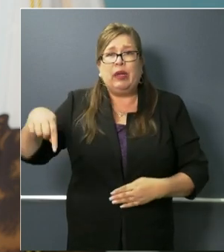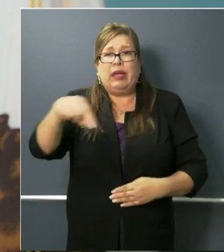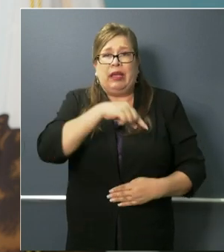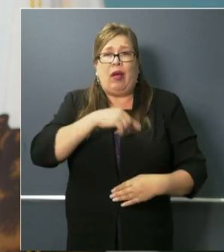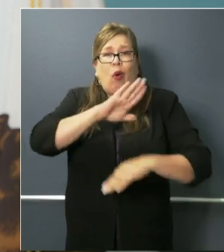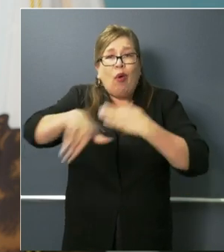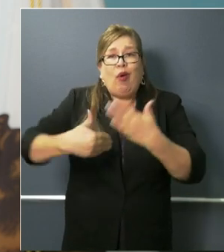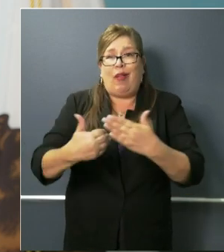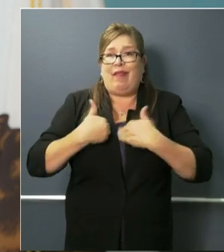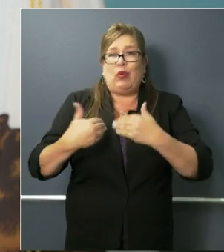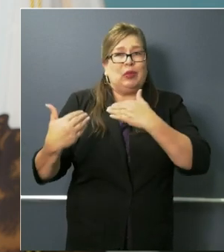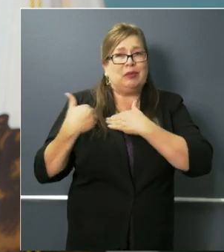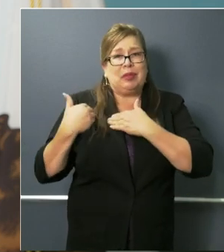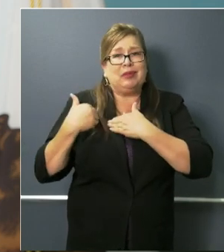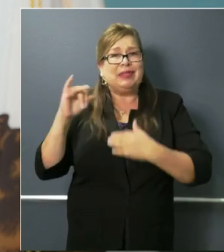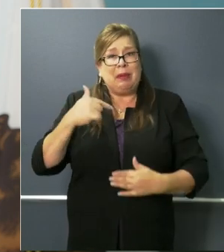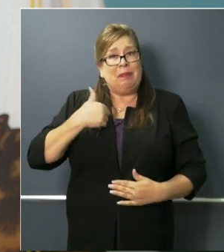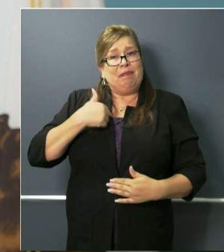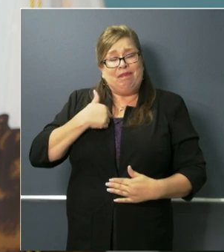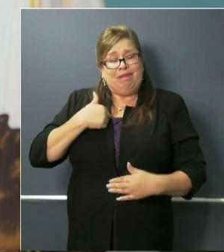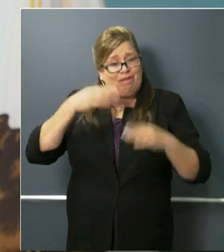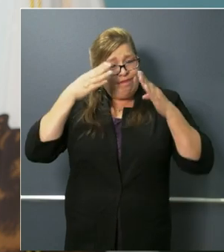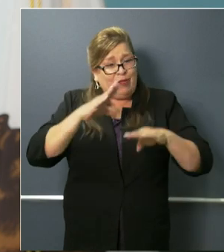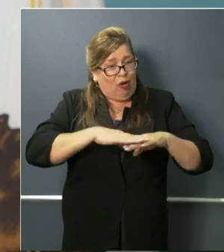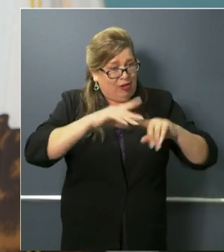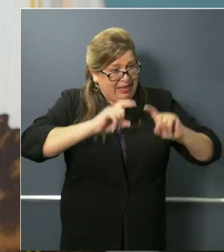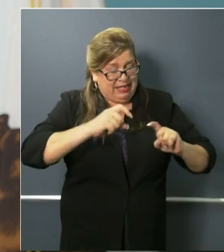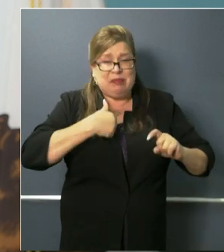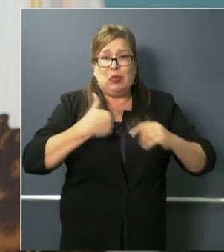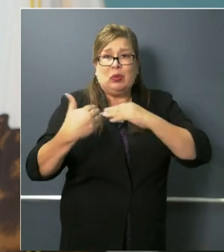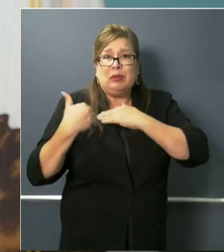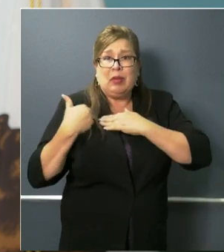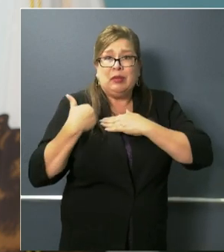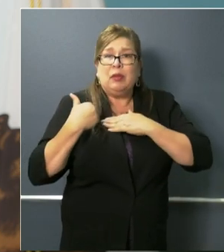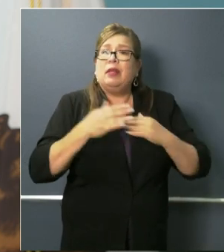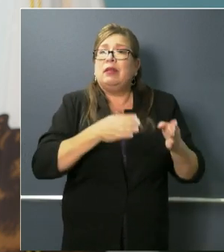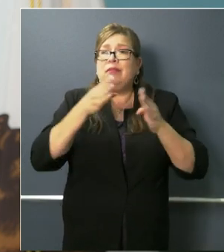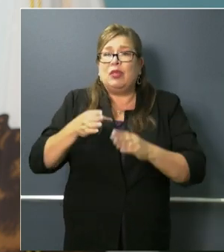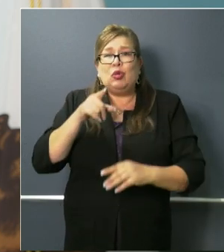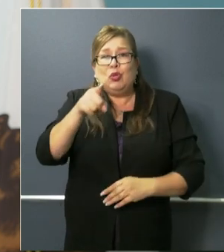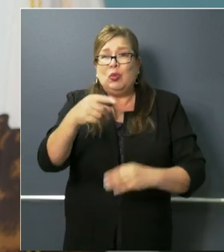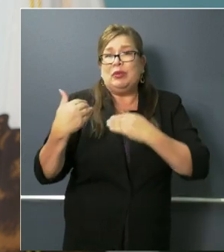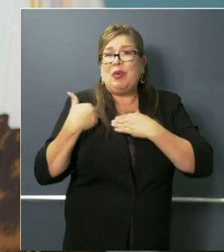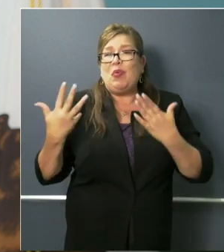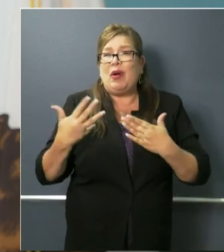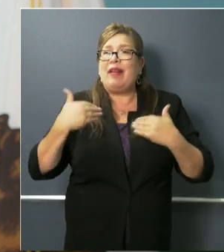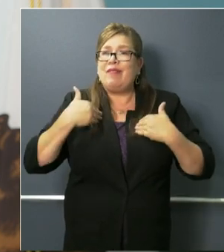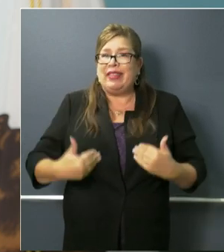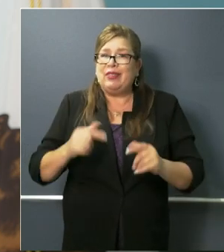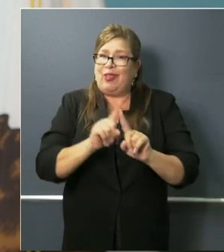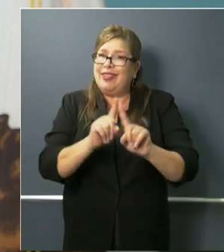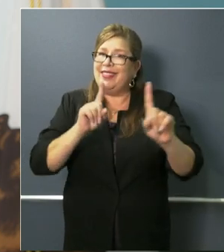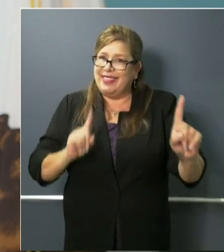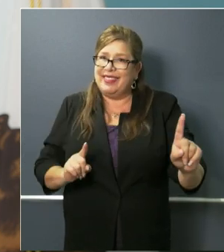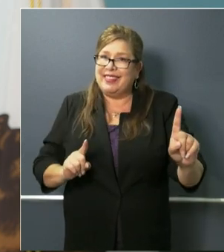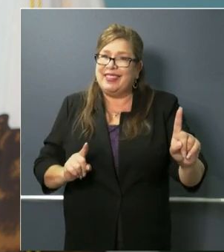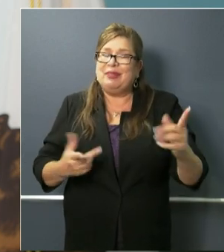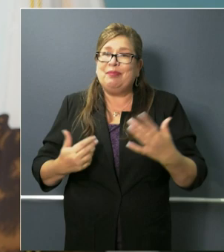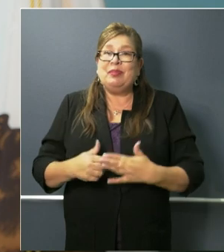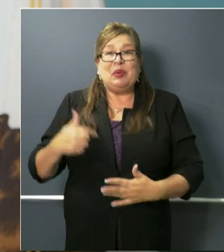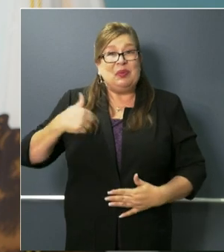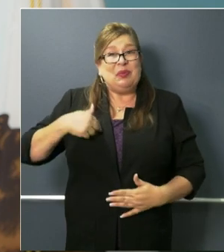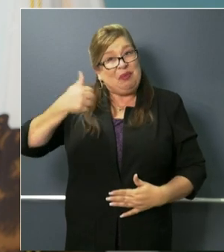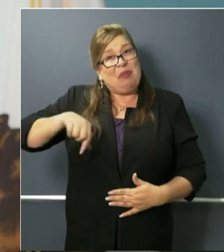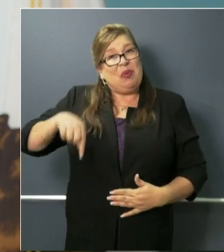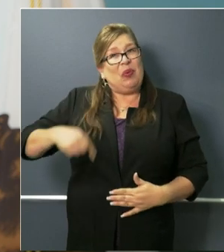responsibility. Just as I am on the testing. I asked you to do in terms of practicing physical distancing and as always is the first state to